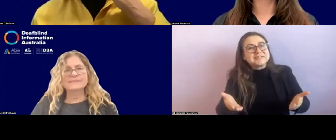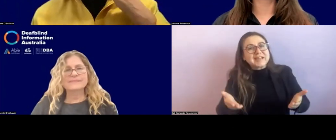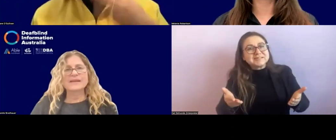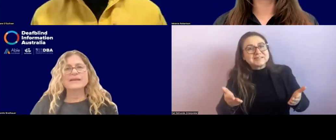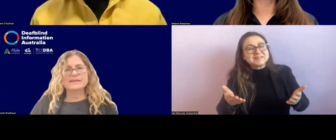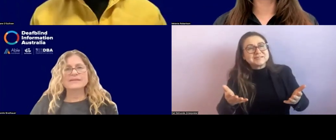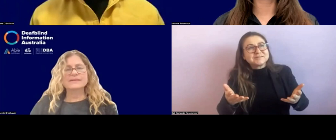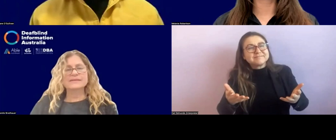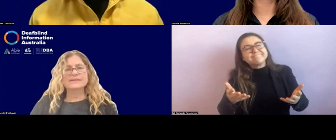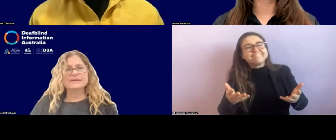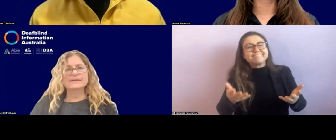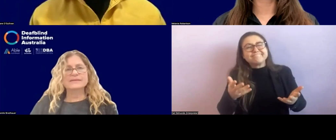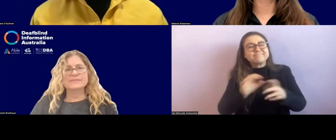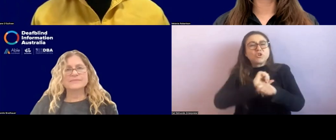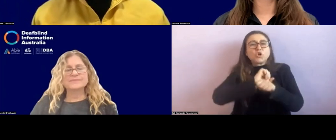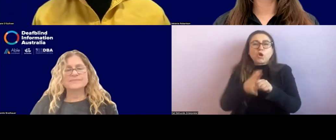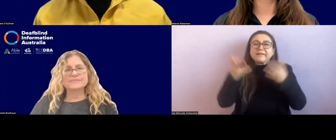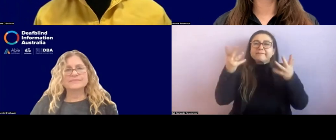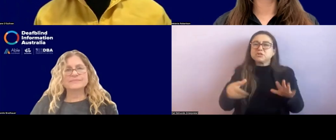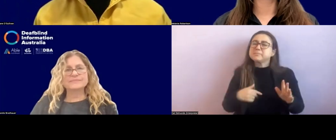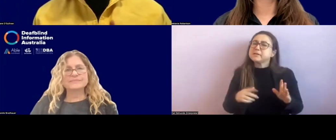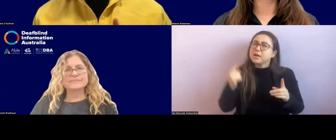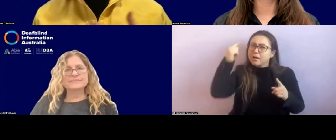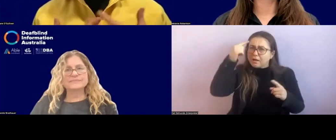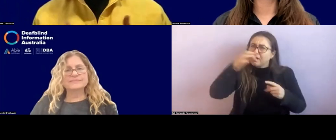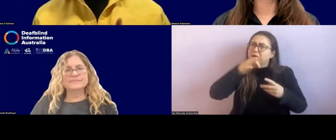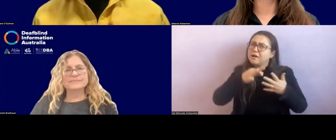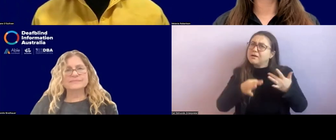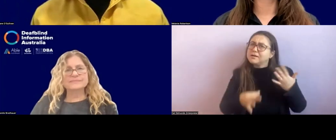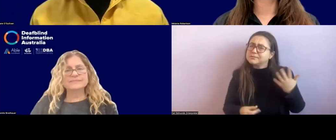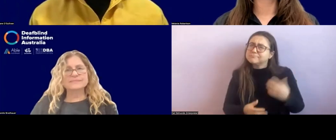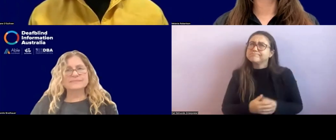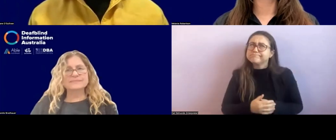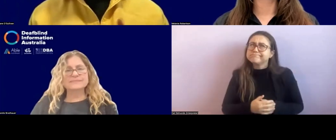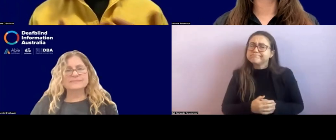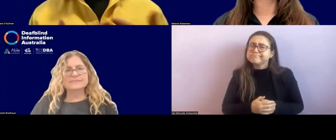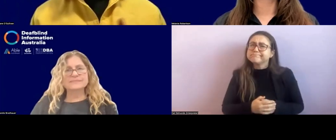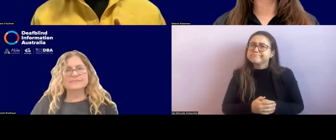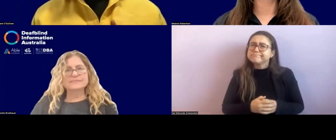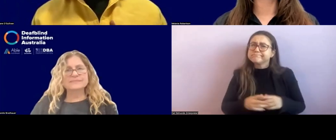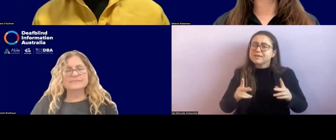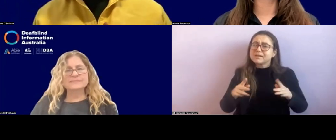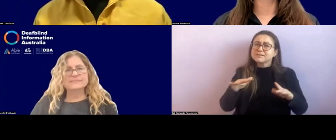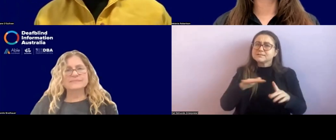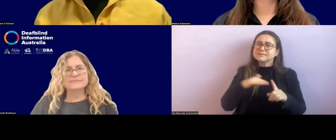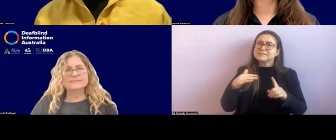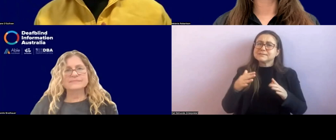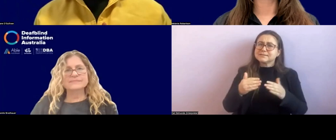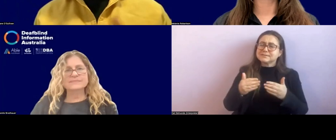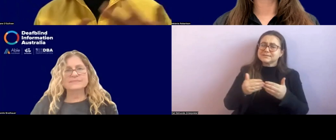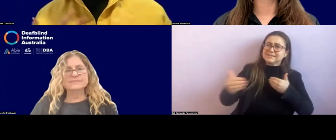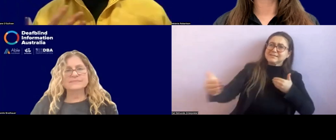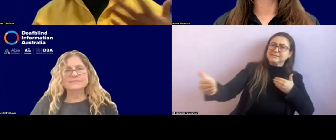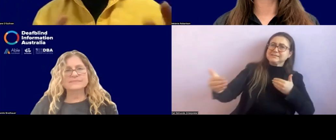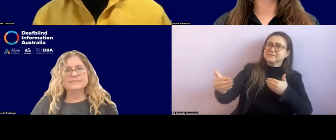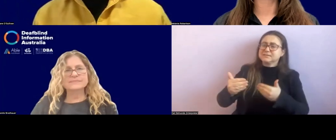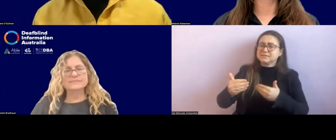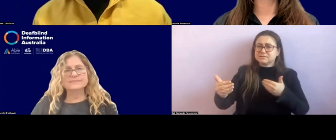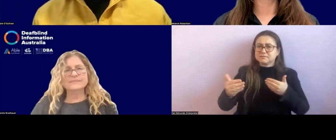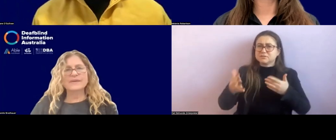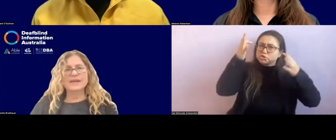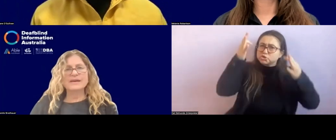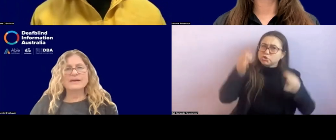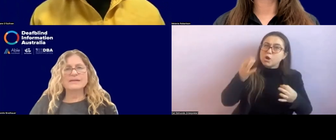post COVID is thinking about, um, people's physical space and, and having people in it, um, and, and picking and choosing